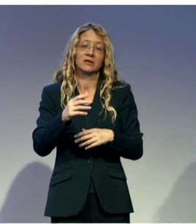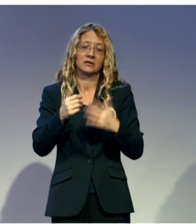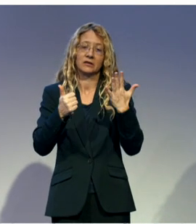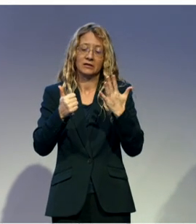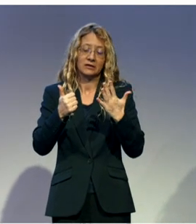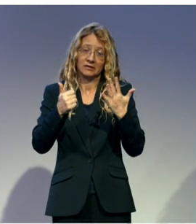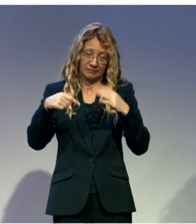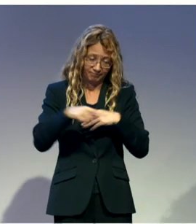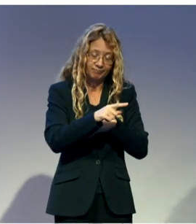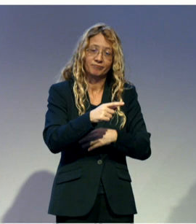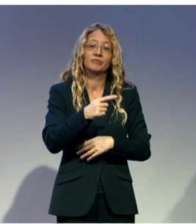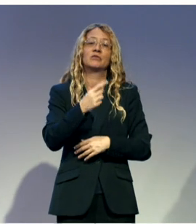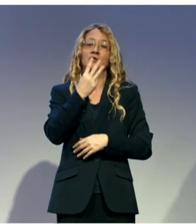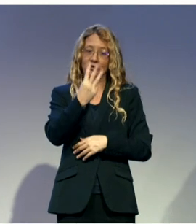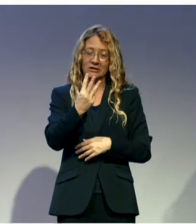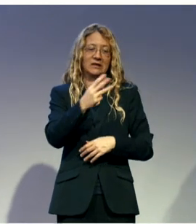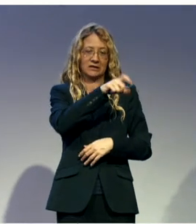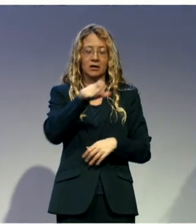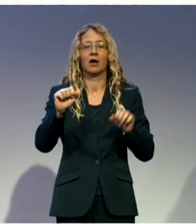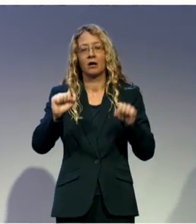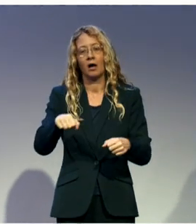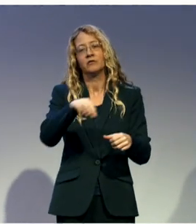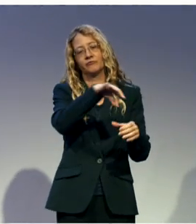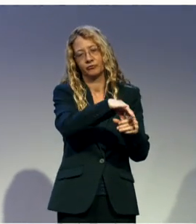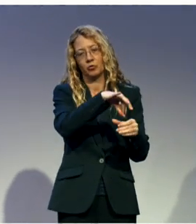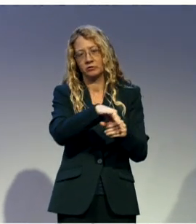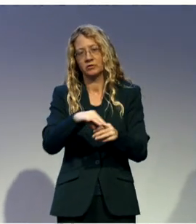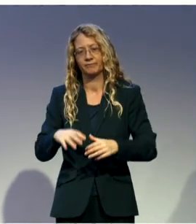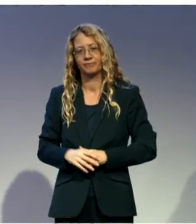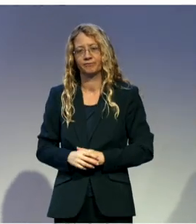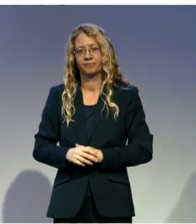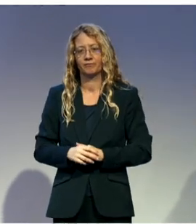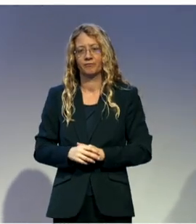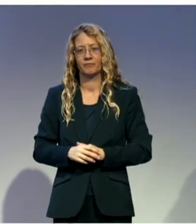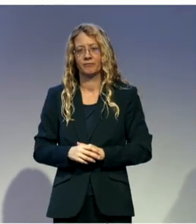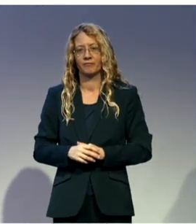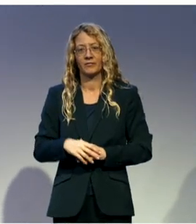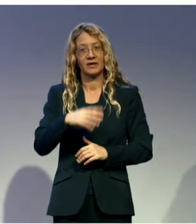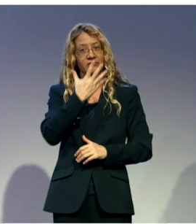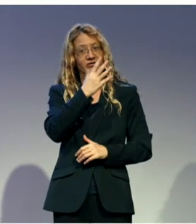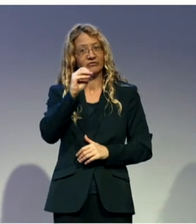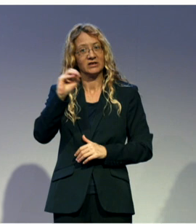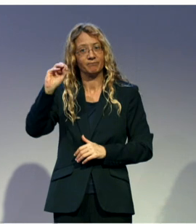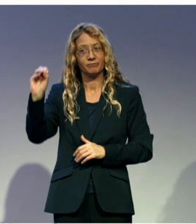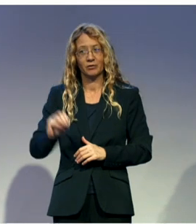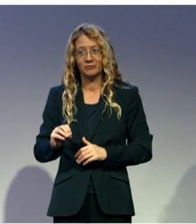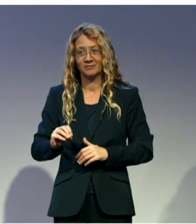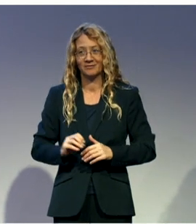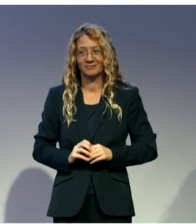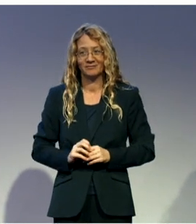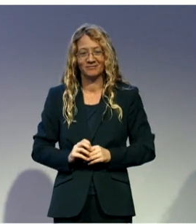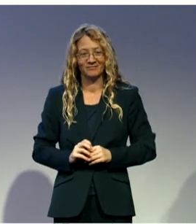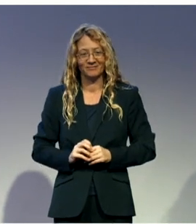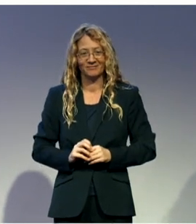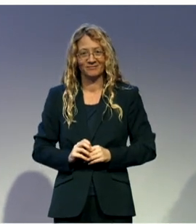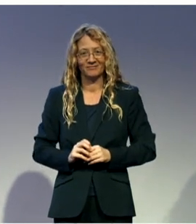was there. And the success is that we had 50%, 50% success in those